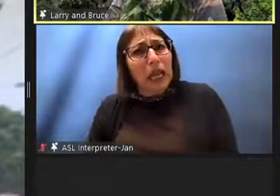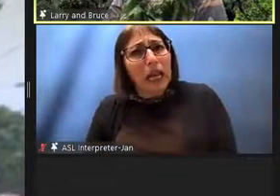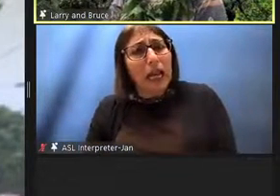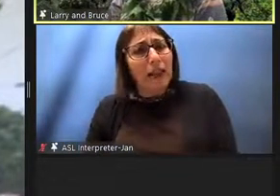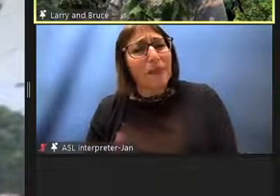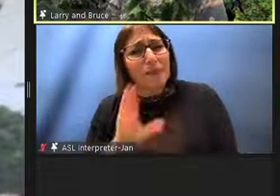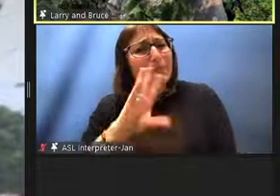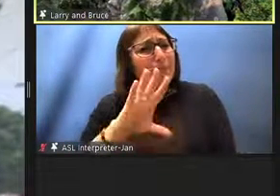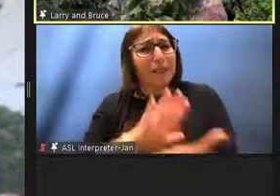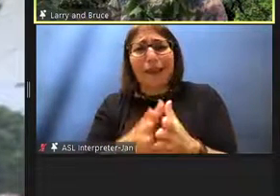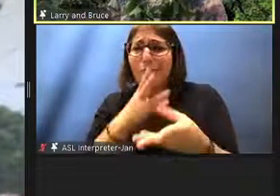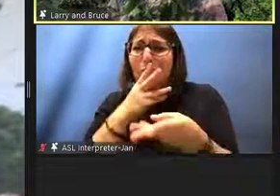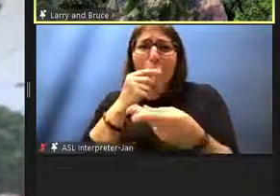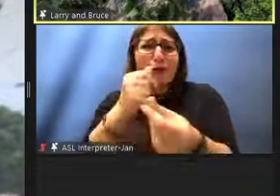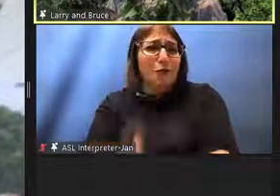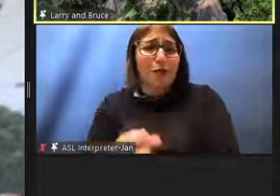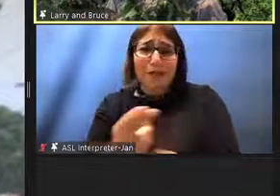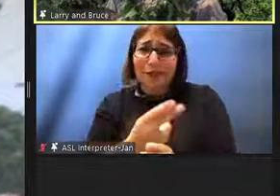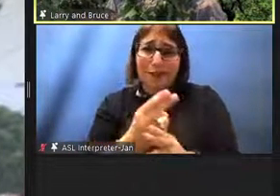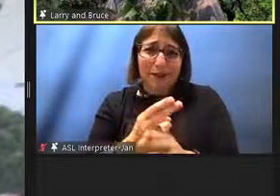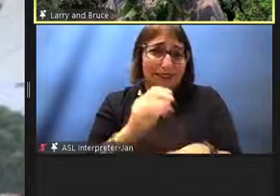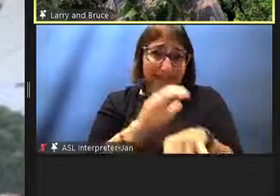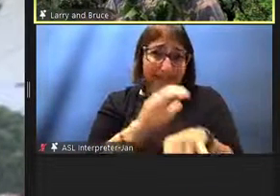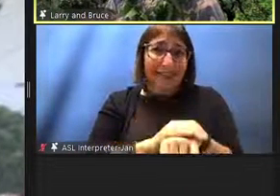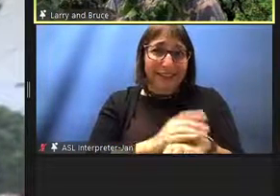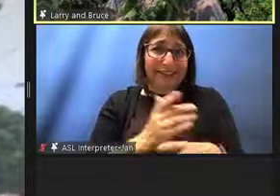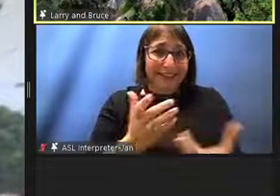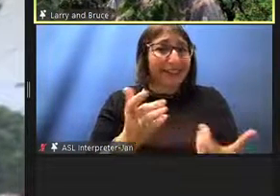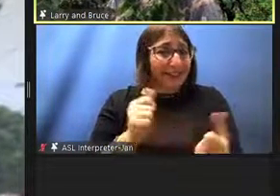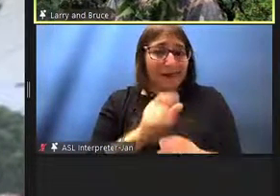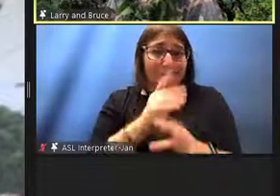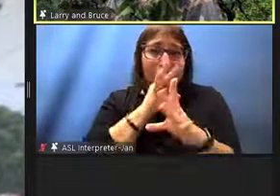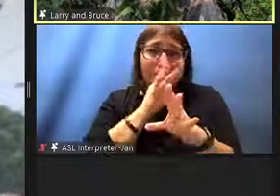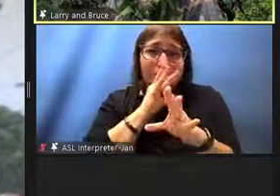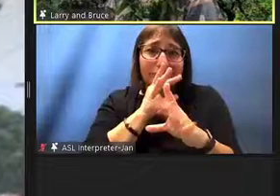in English, not a problem. It's not a problem.